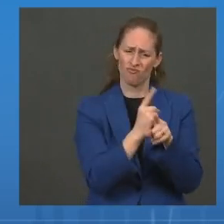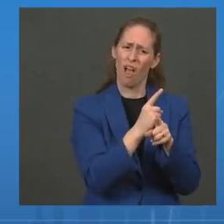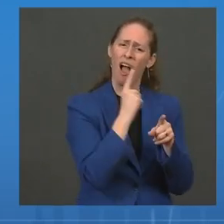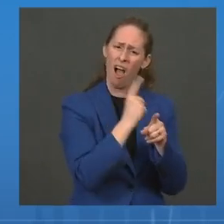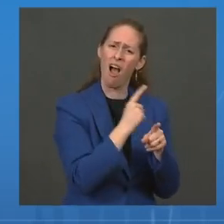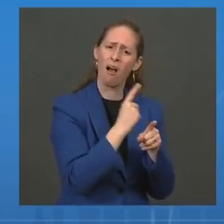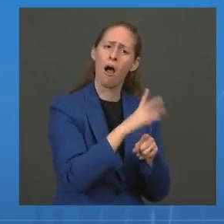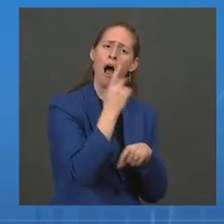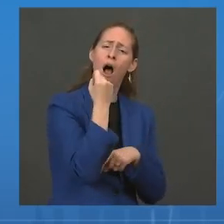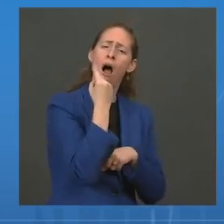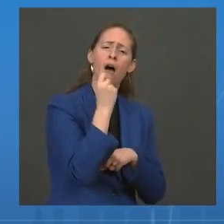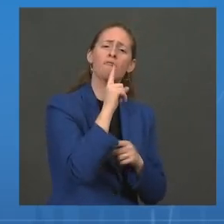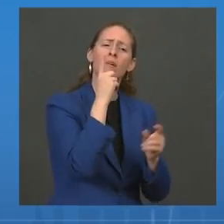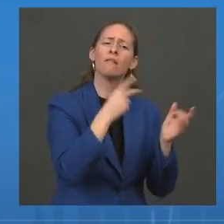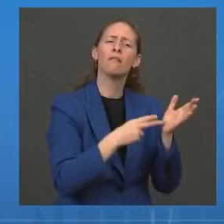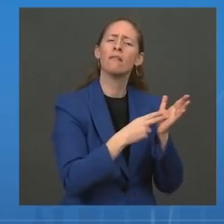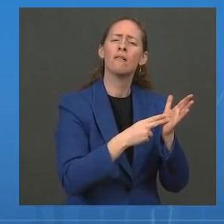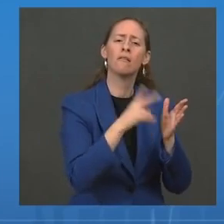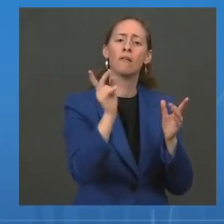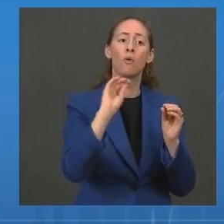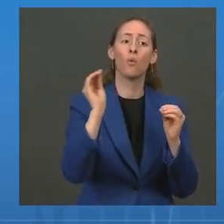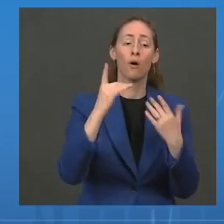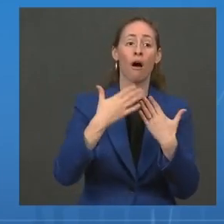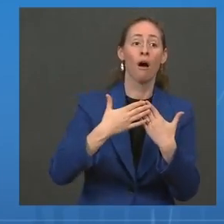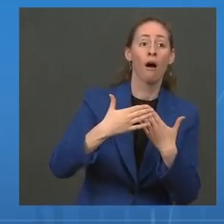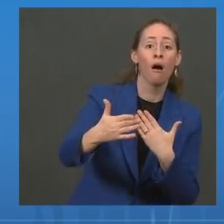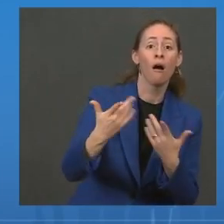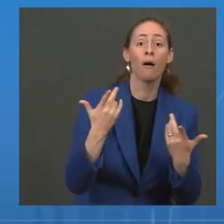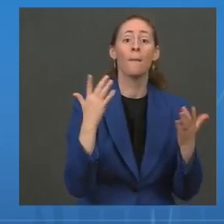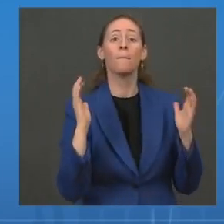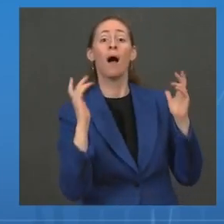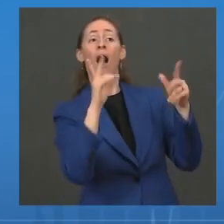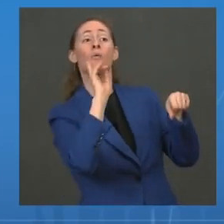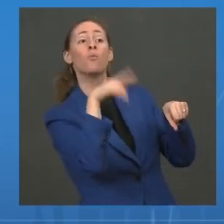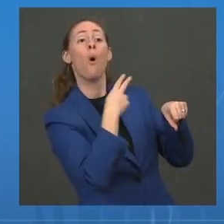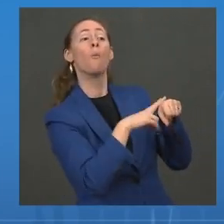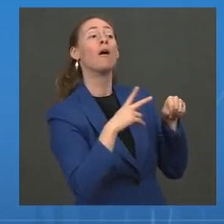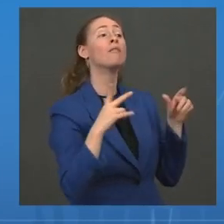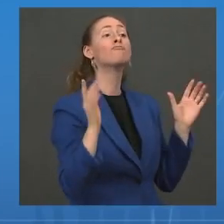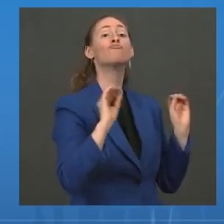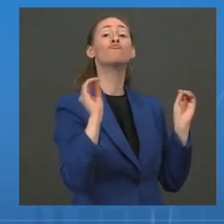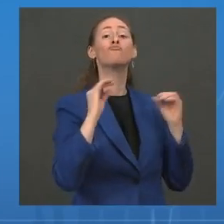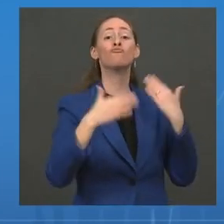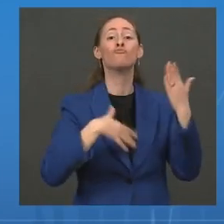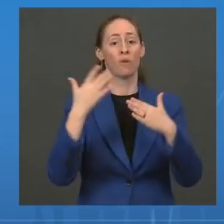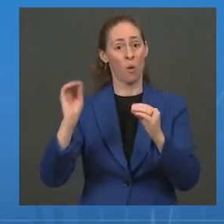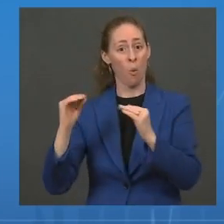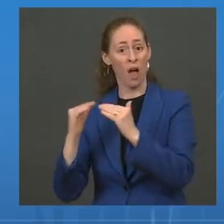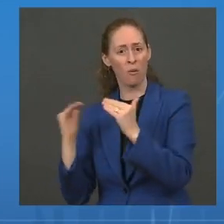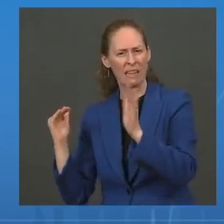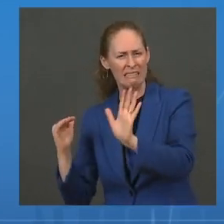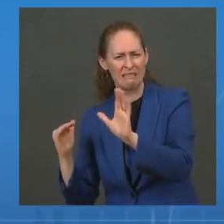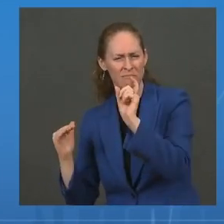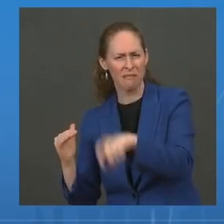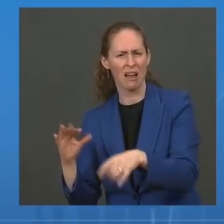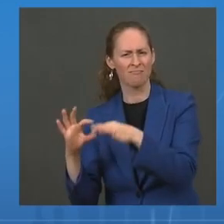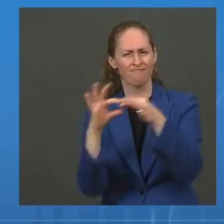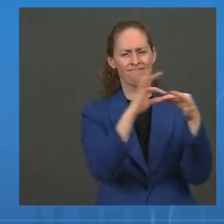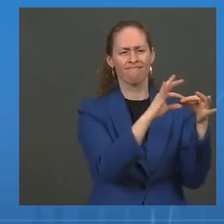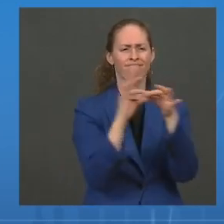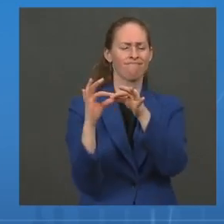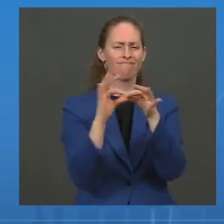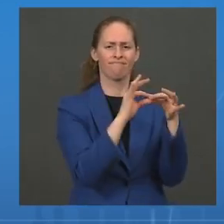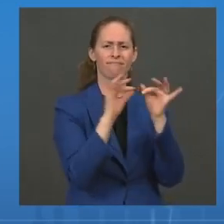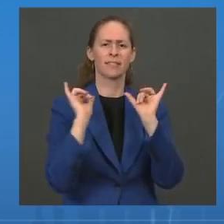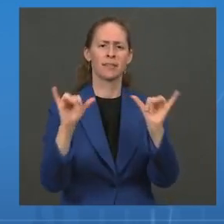there's no credible path to a new normal without it. Our nation has begun the hard work to recalibrate. We must stay the course, we